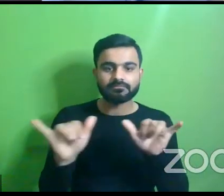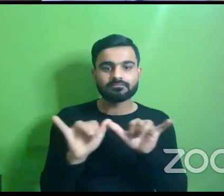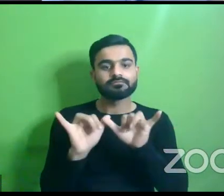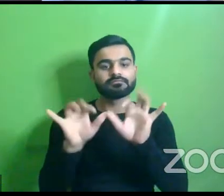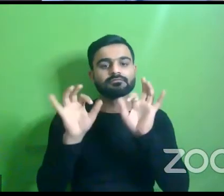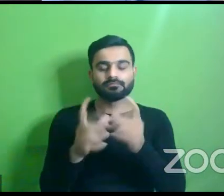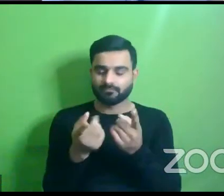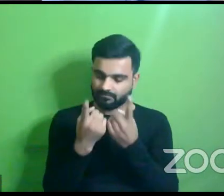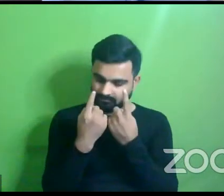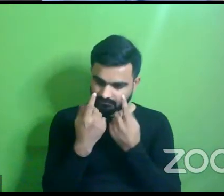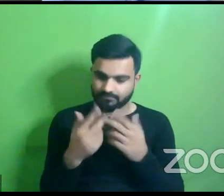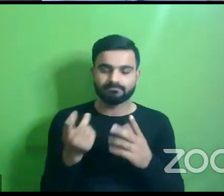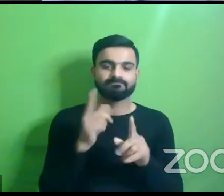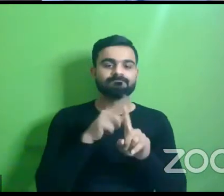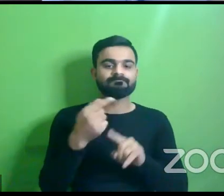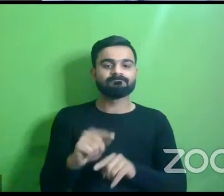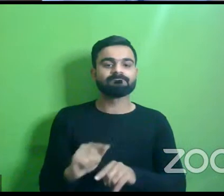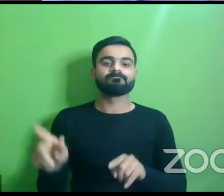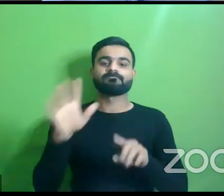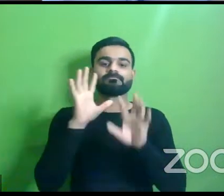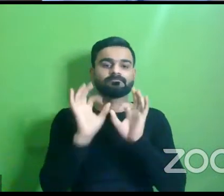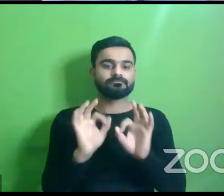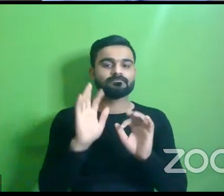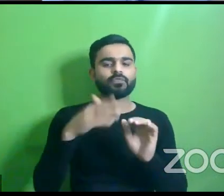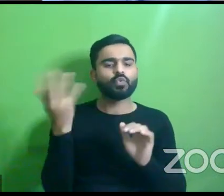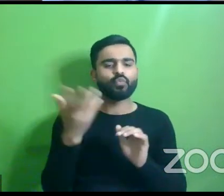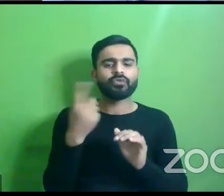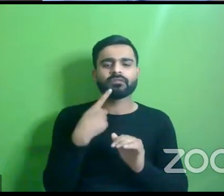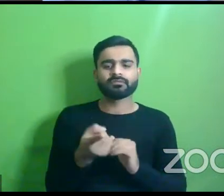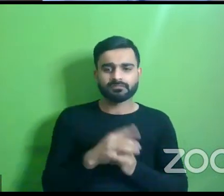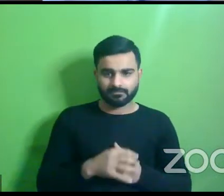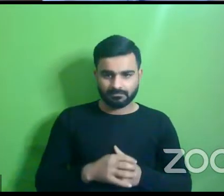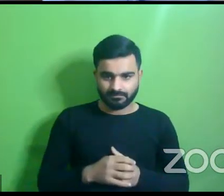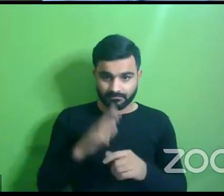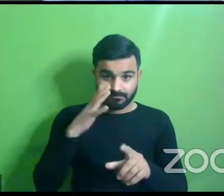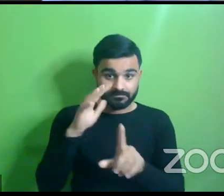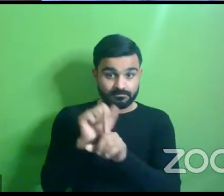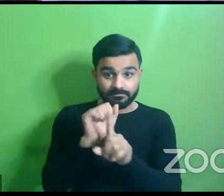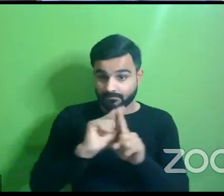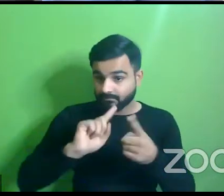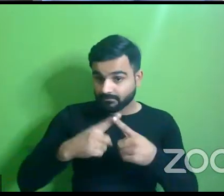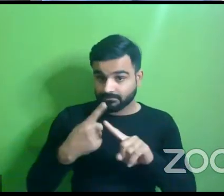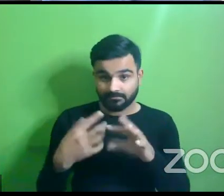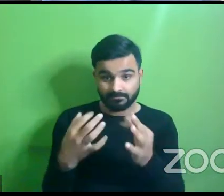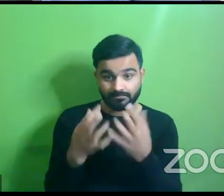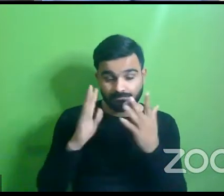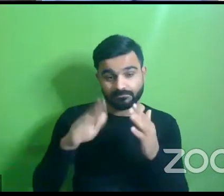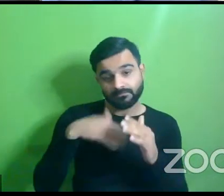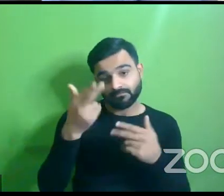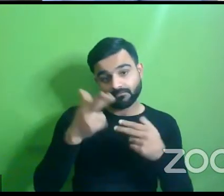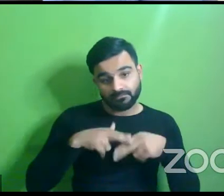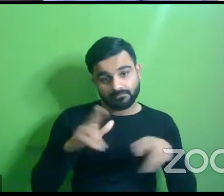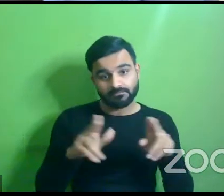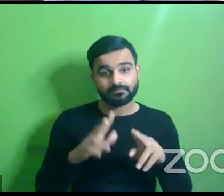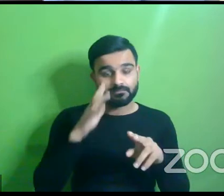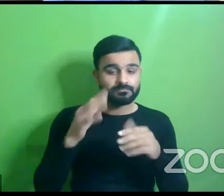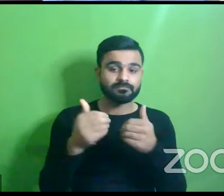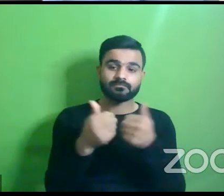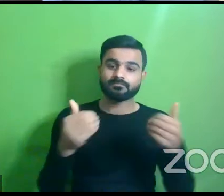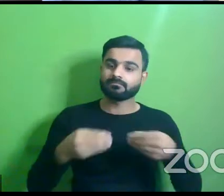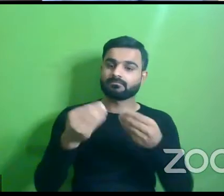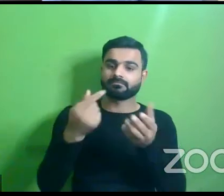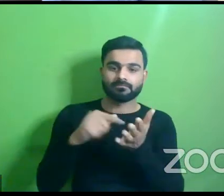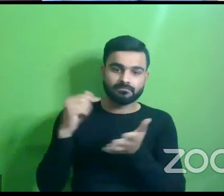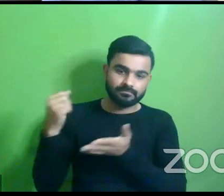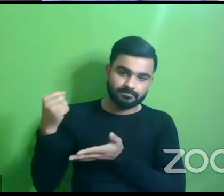audited are checked and ratified by uh an identified expert and then finally a sanction given uh